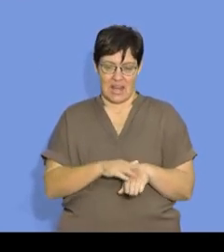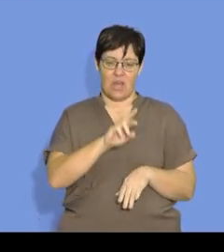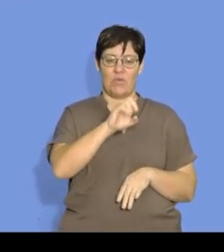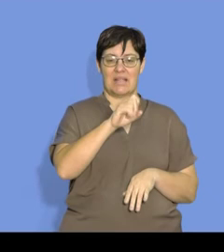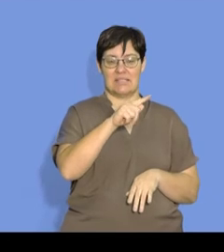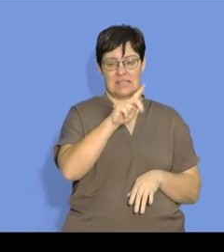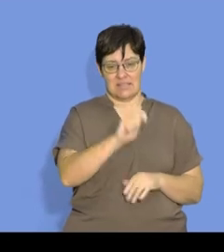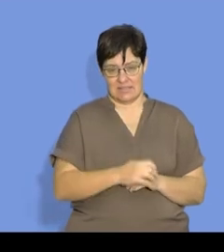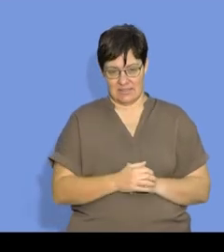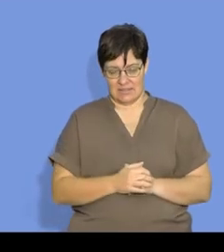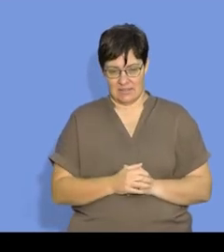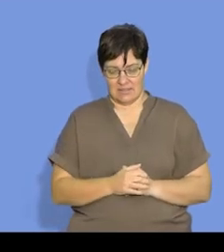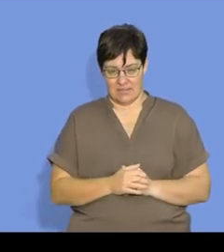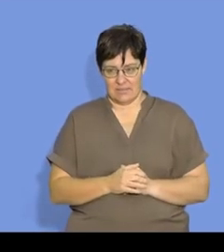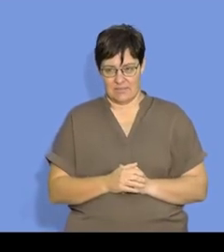reactants.